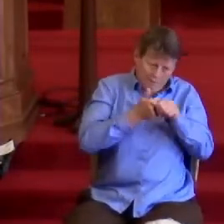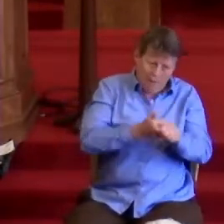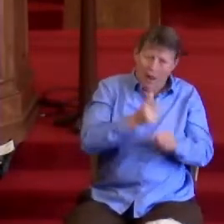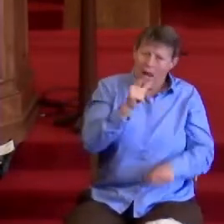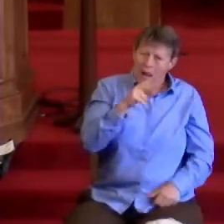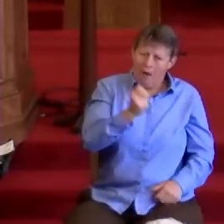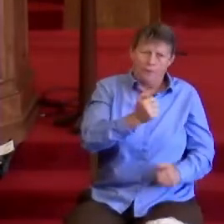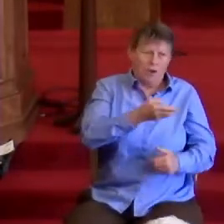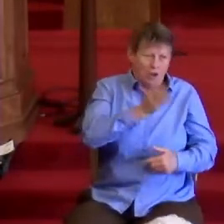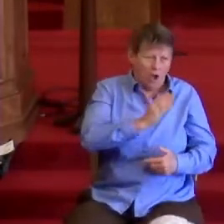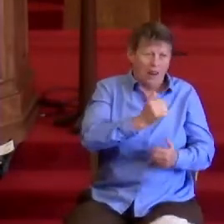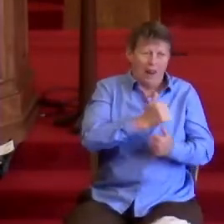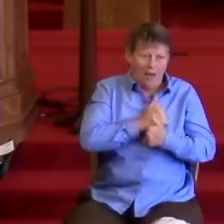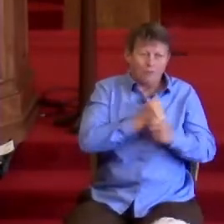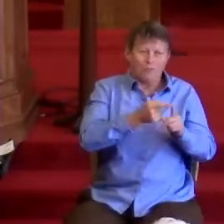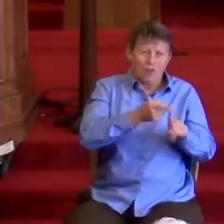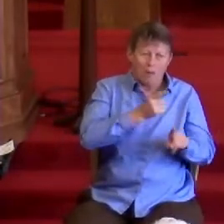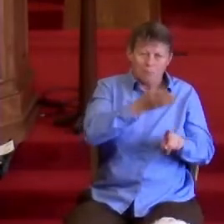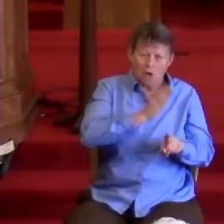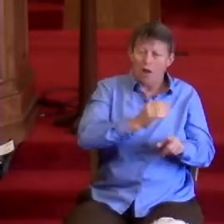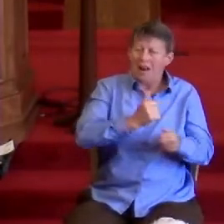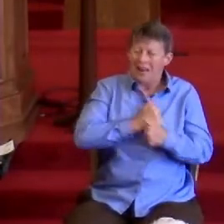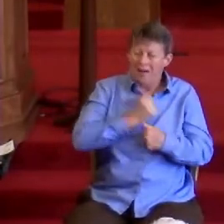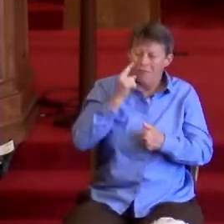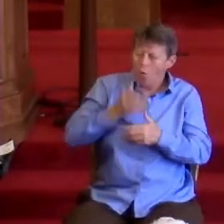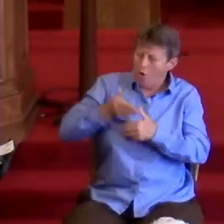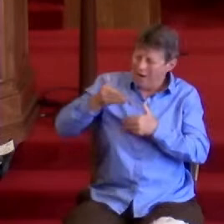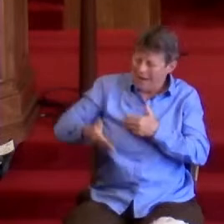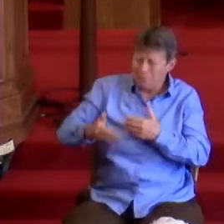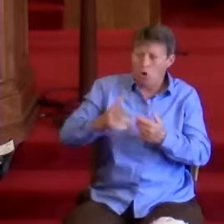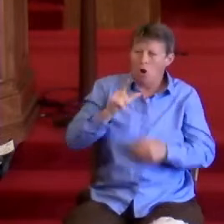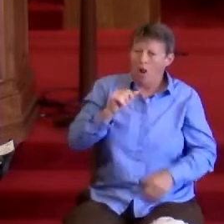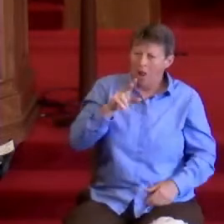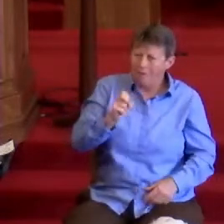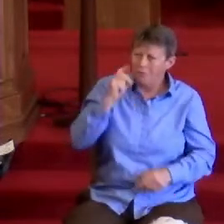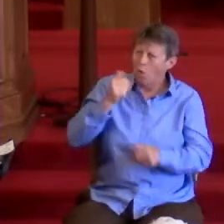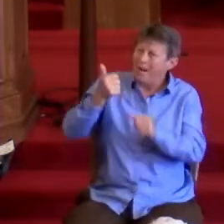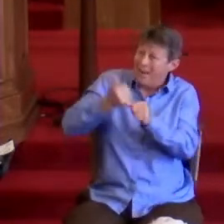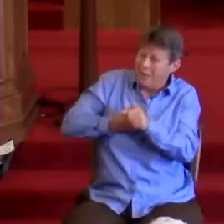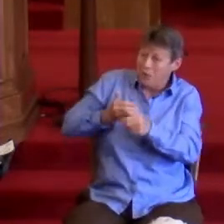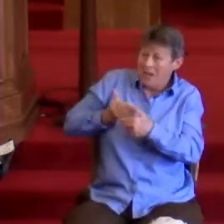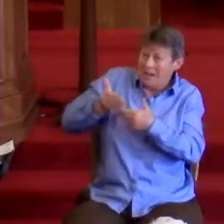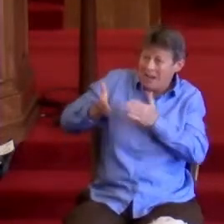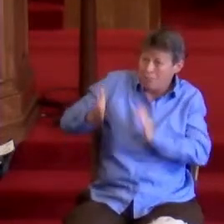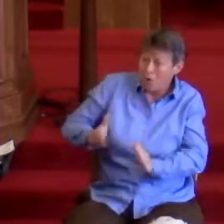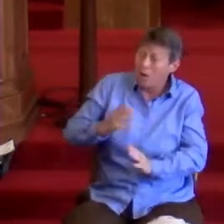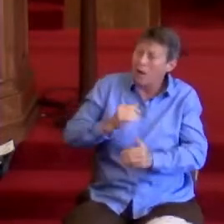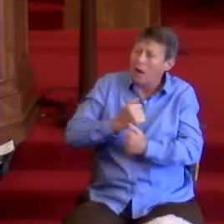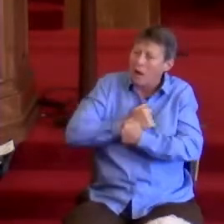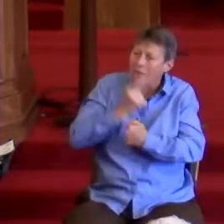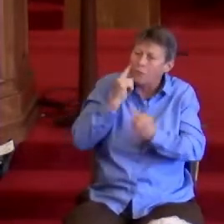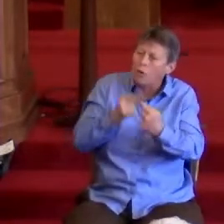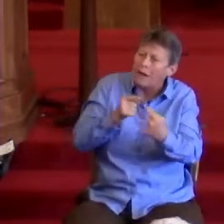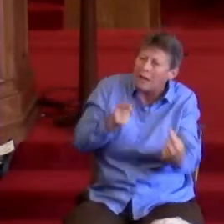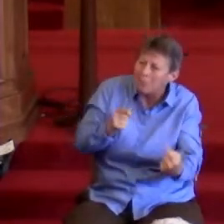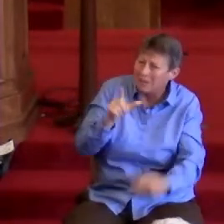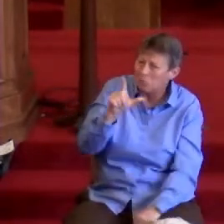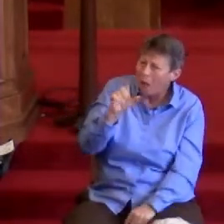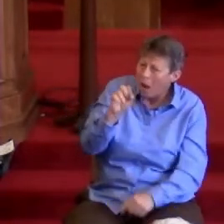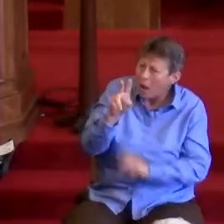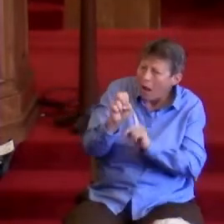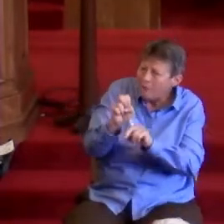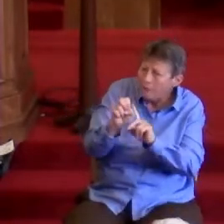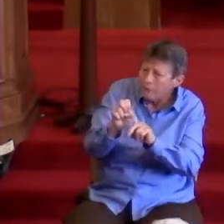for God, love from God, love for our neighbor, every neighbor, and even love for enemies. But love is